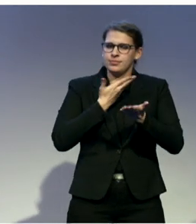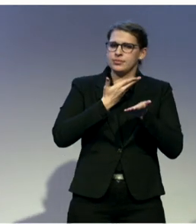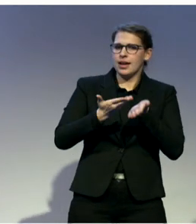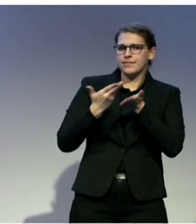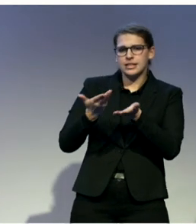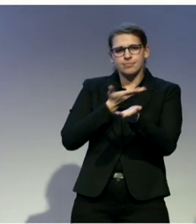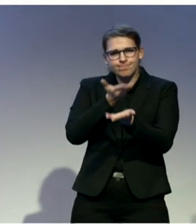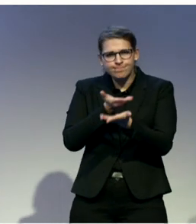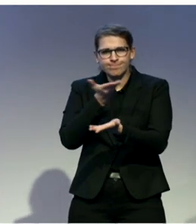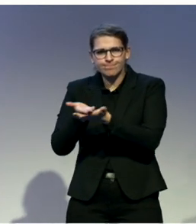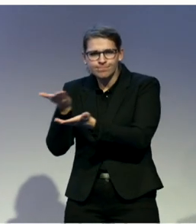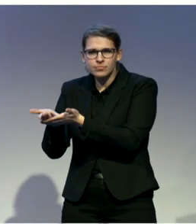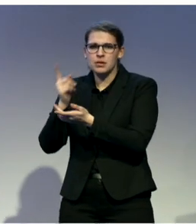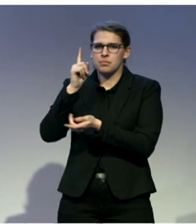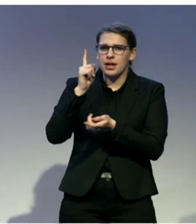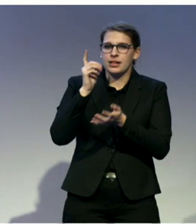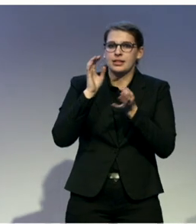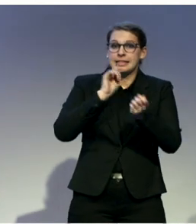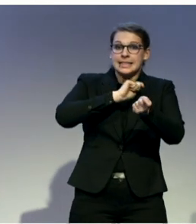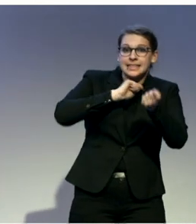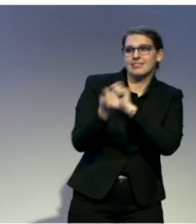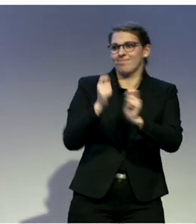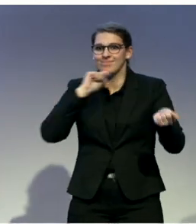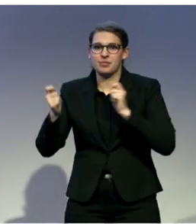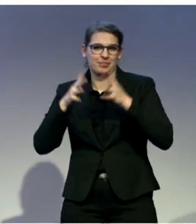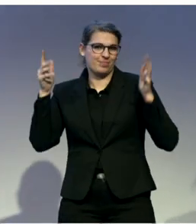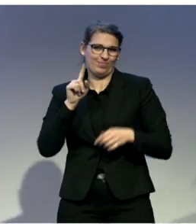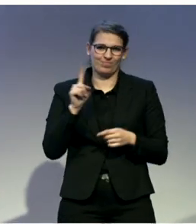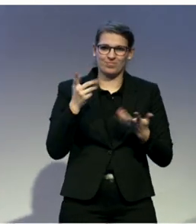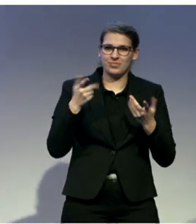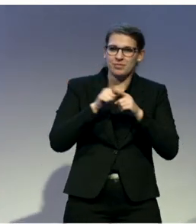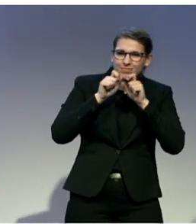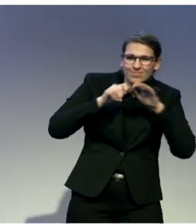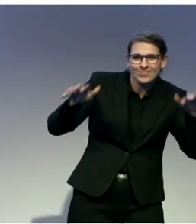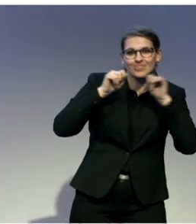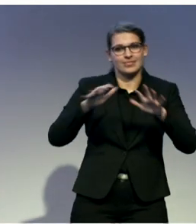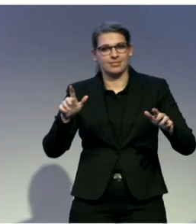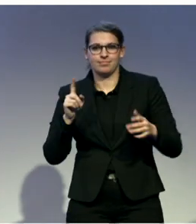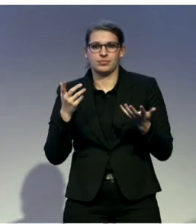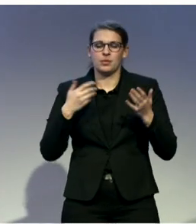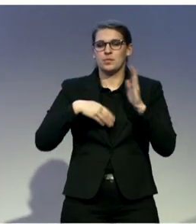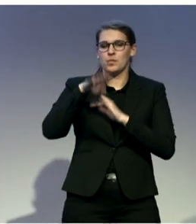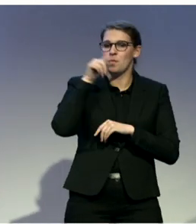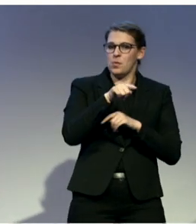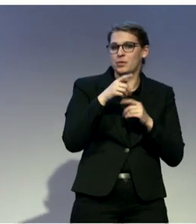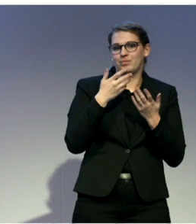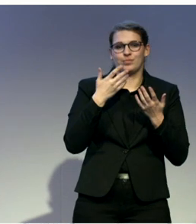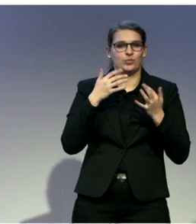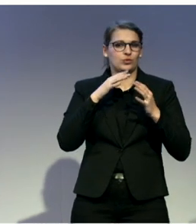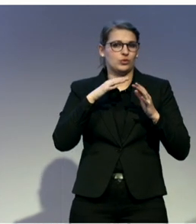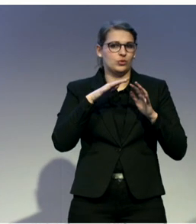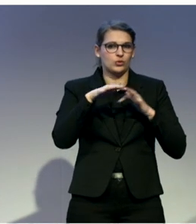promoting here is the social accessibility, and only if you incorporate and put an effort on that,